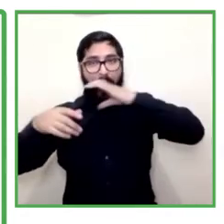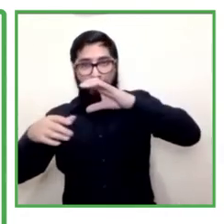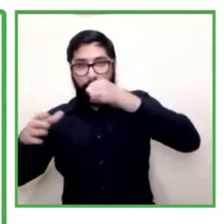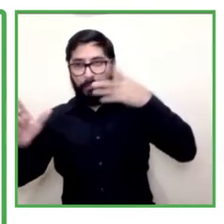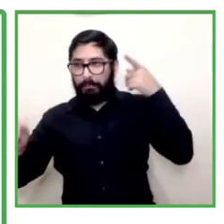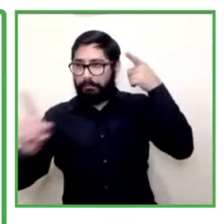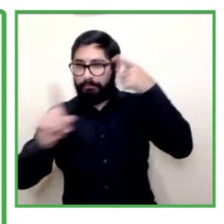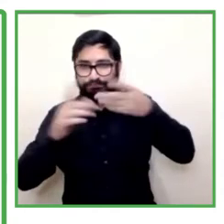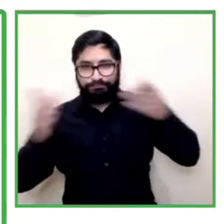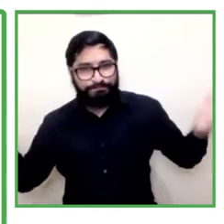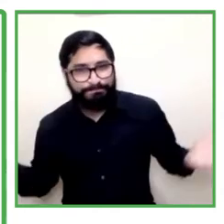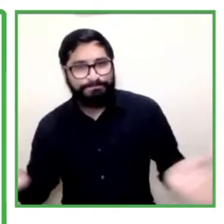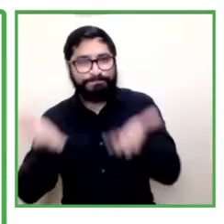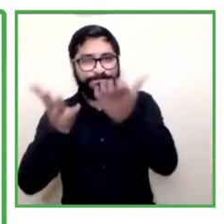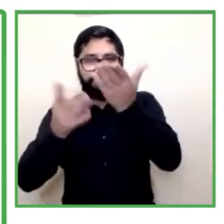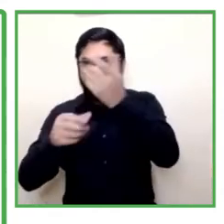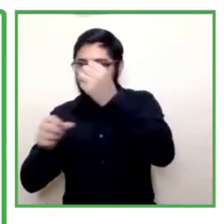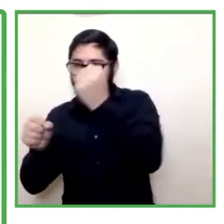workforce